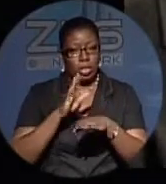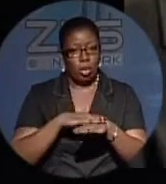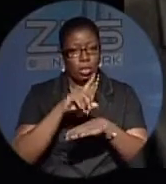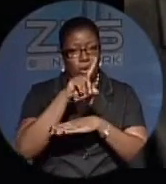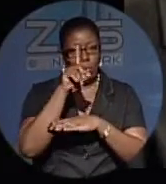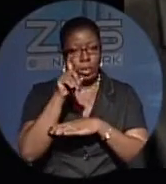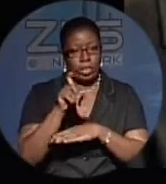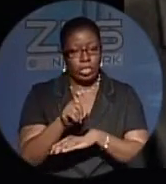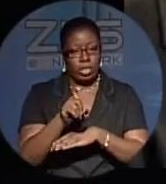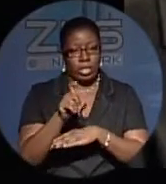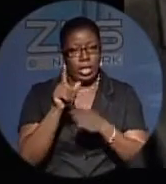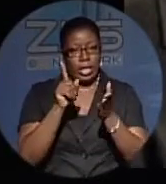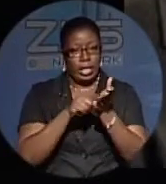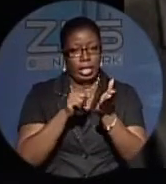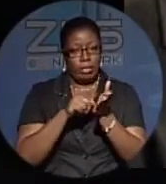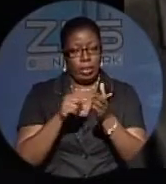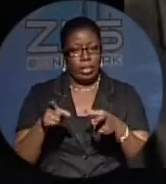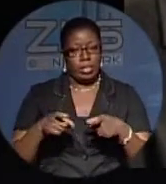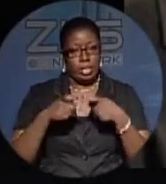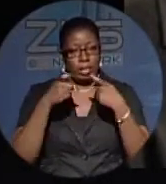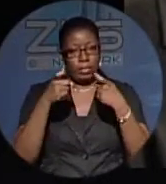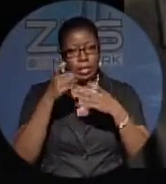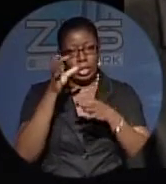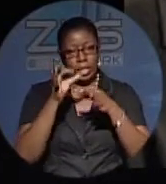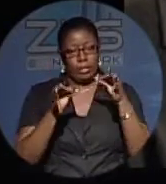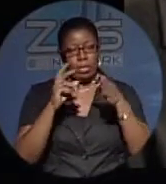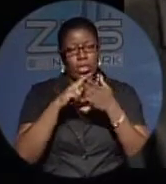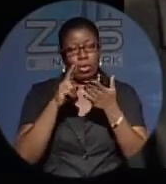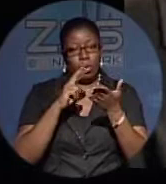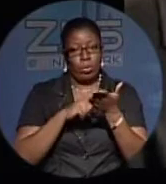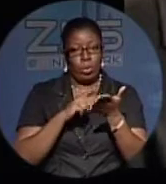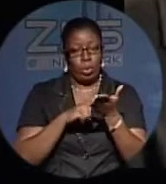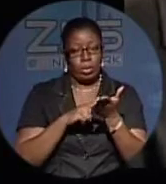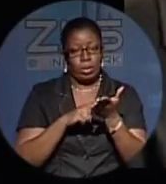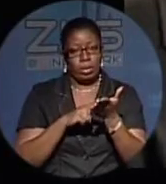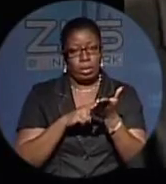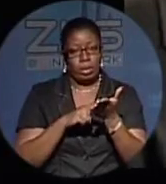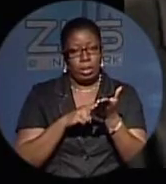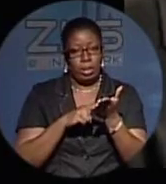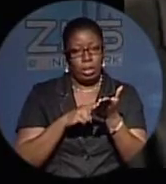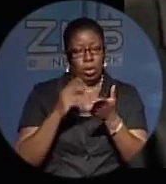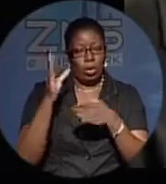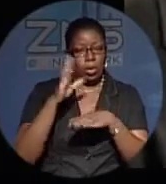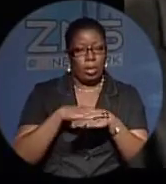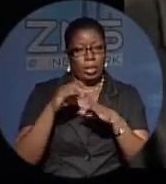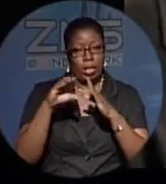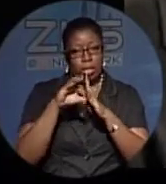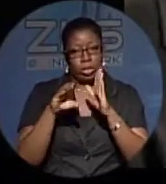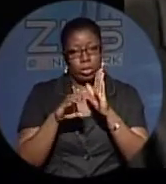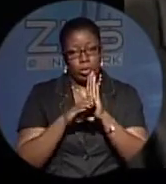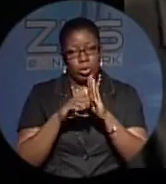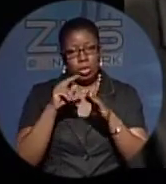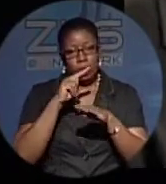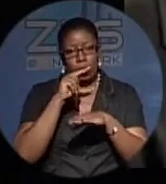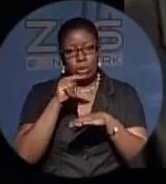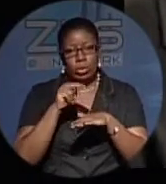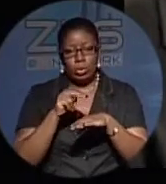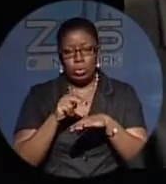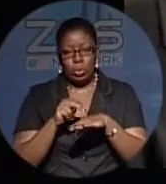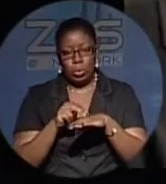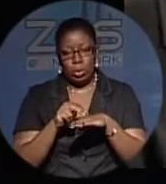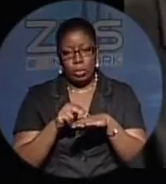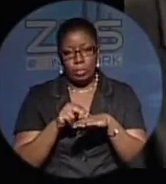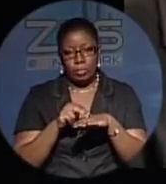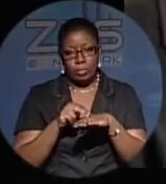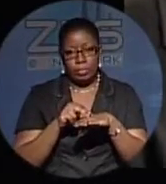questions in a press release issue today whether or not the report is drawn having regard to constitutional norms and secondly, whether